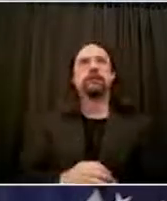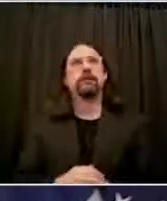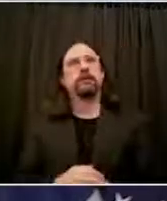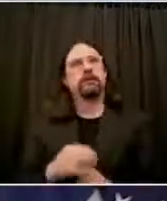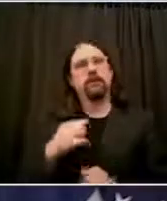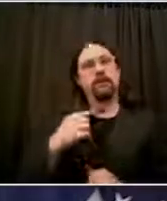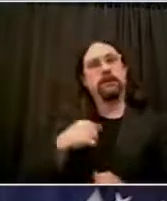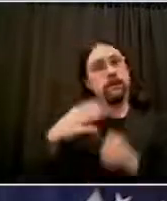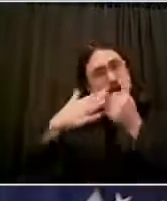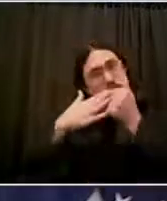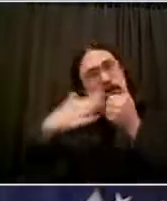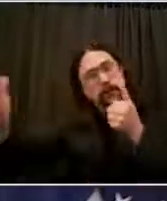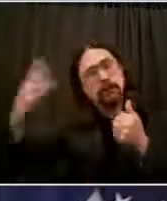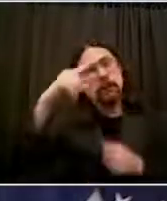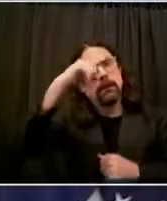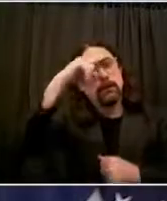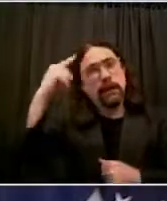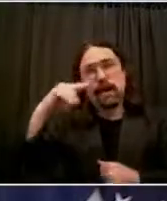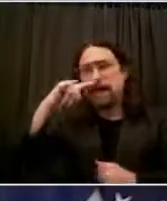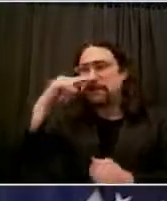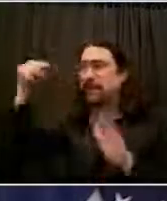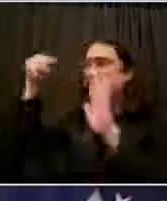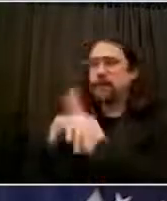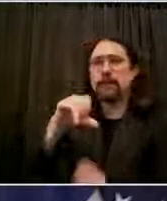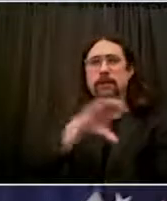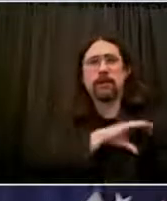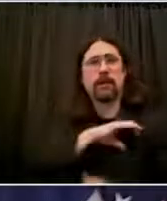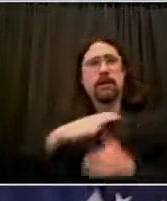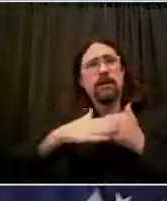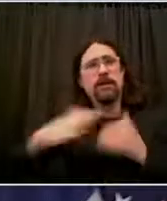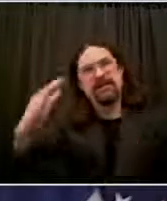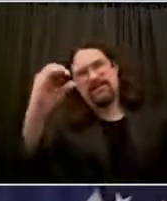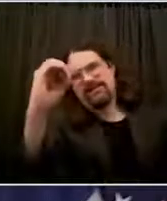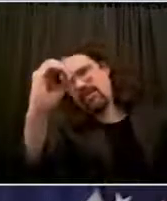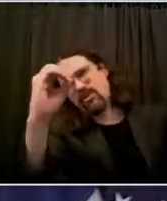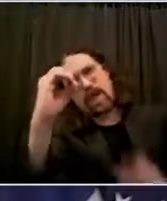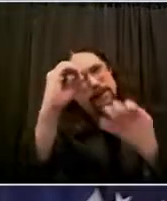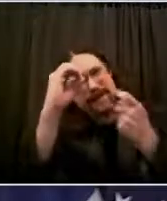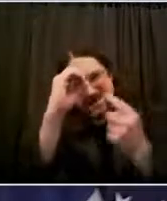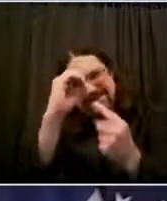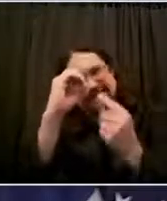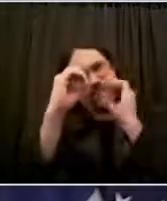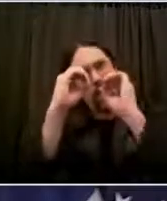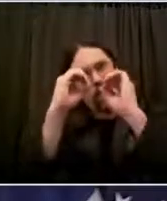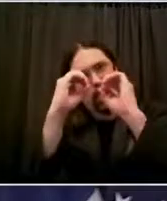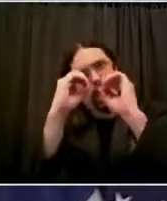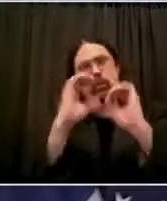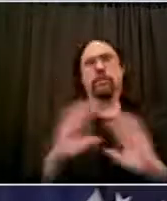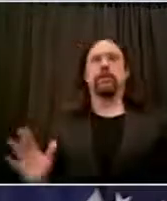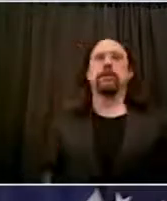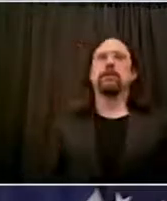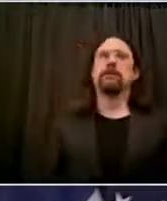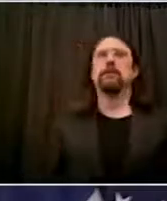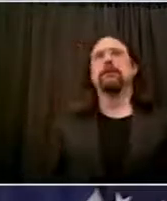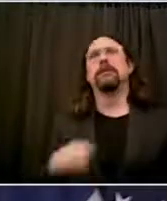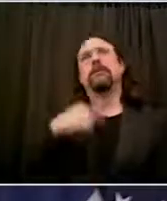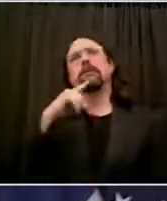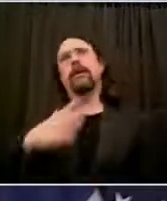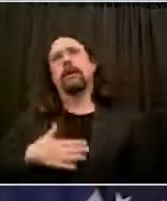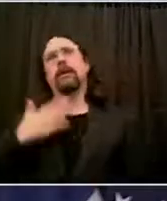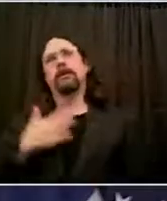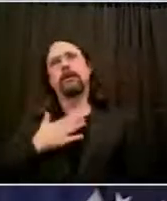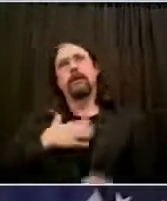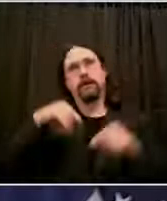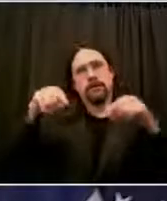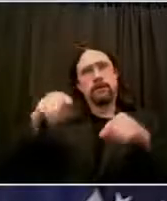glad that we are. But we also want to make sure that police are not allowed to act in the way that we've been seeing. And so I'm